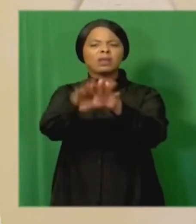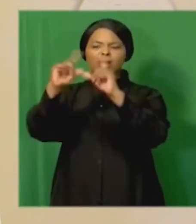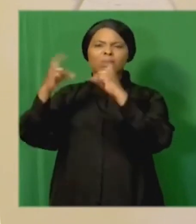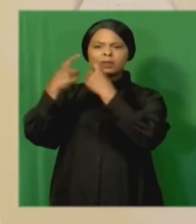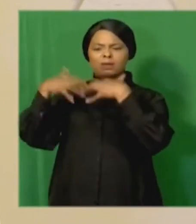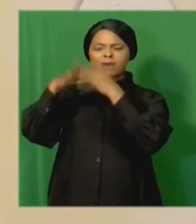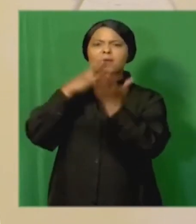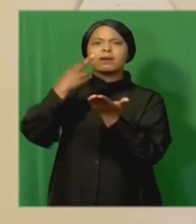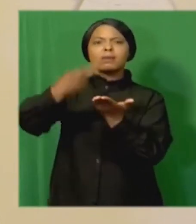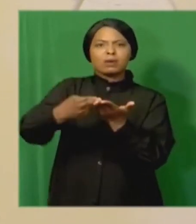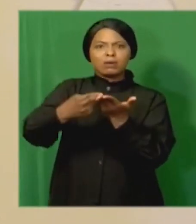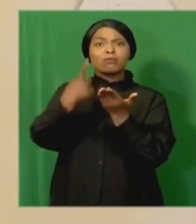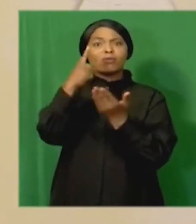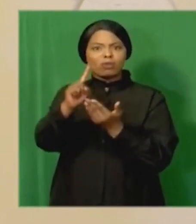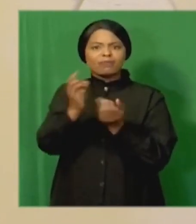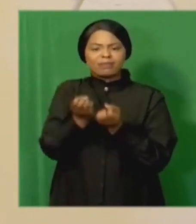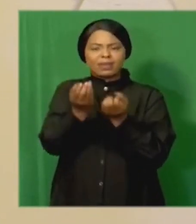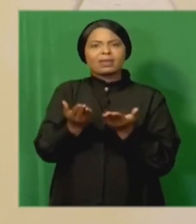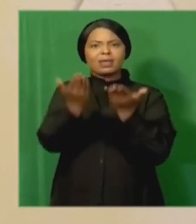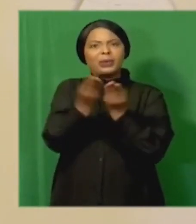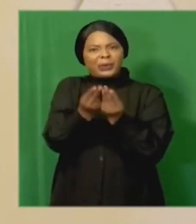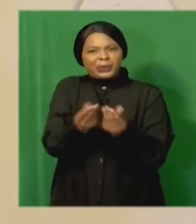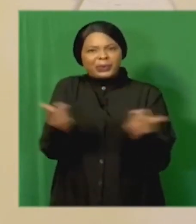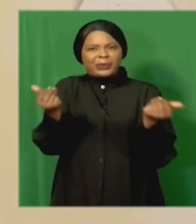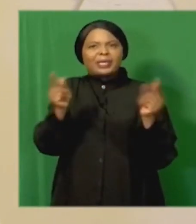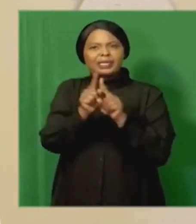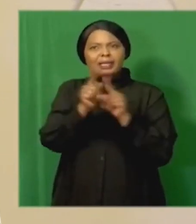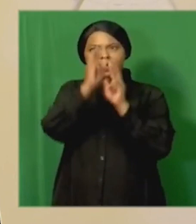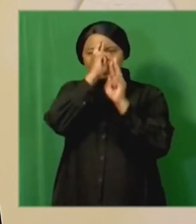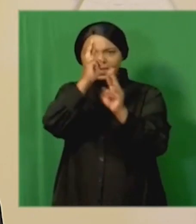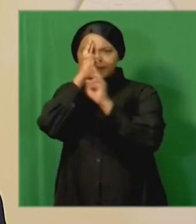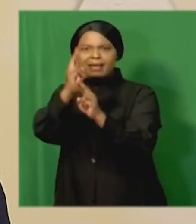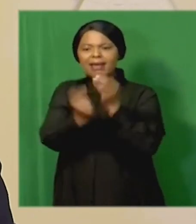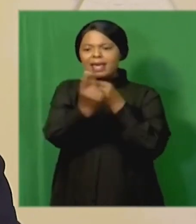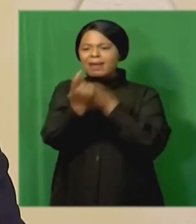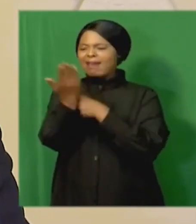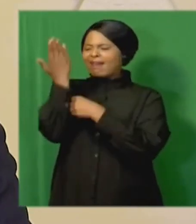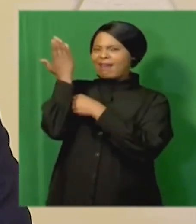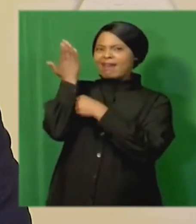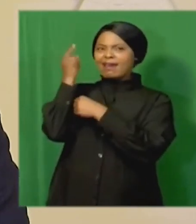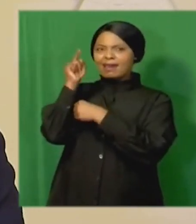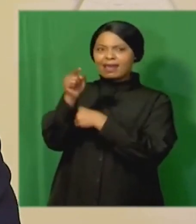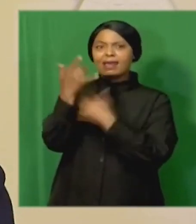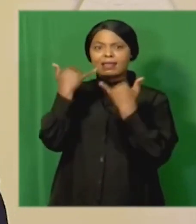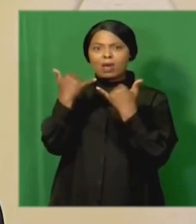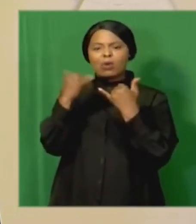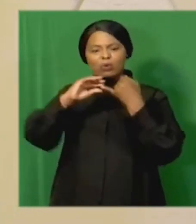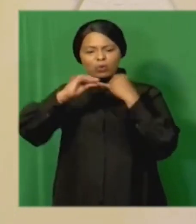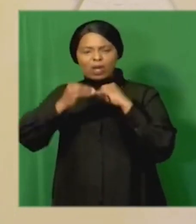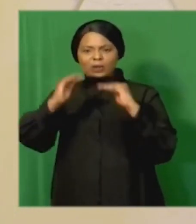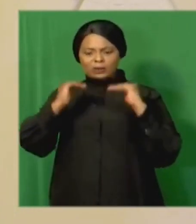recommendations are designed to provide redress in respect of the events of the past and to advance